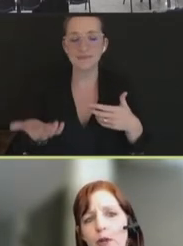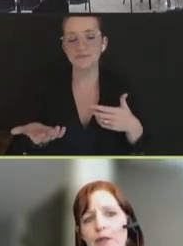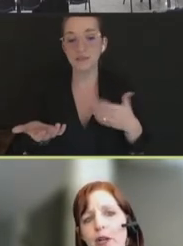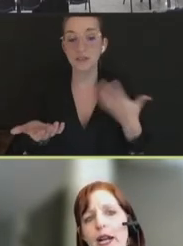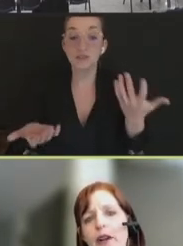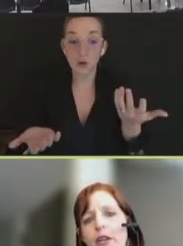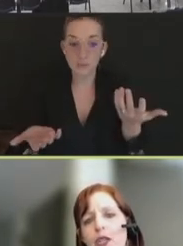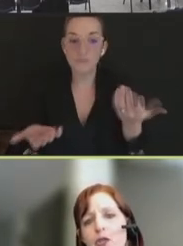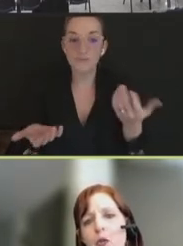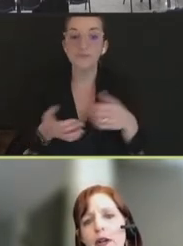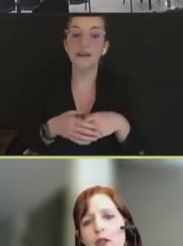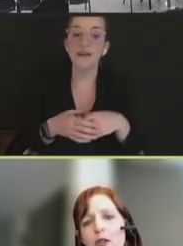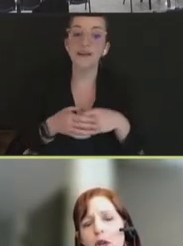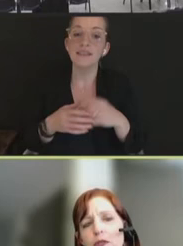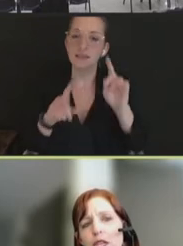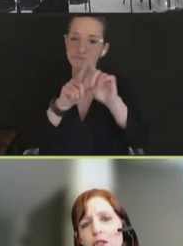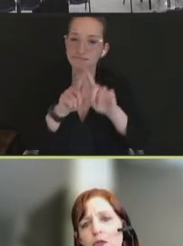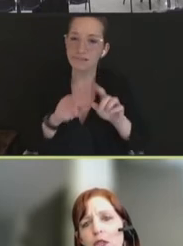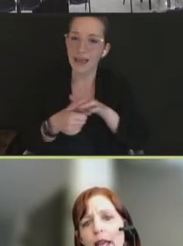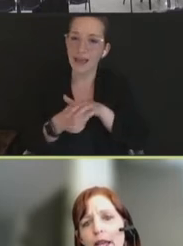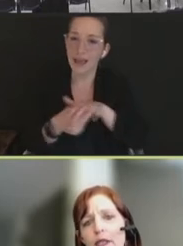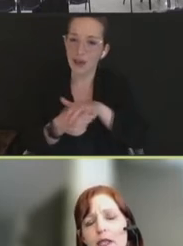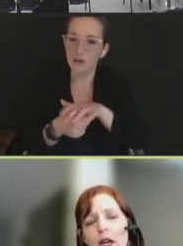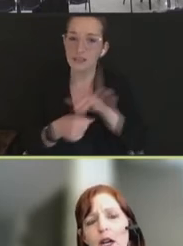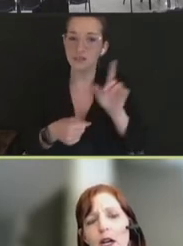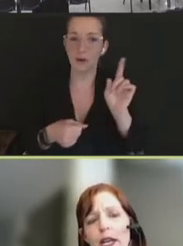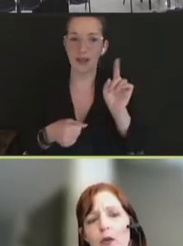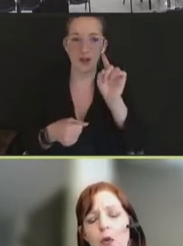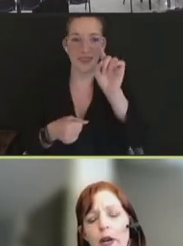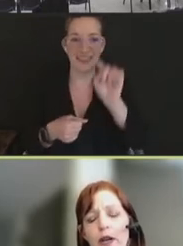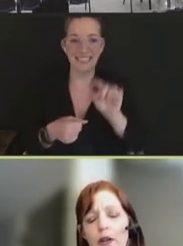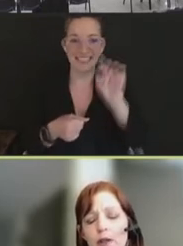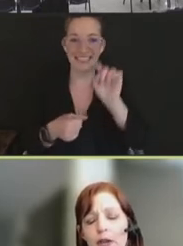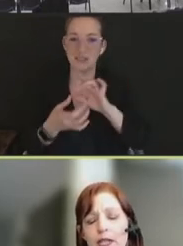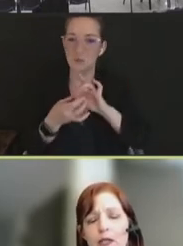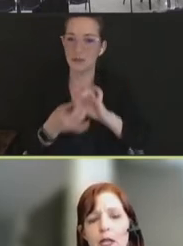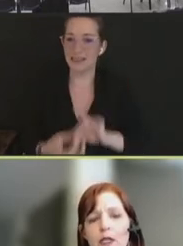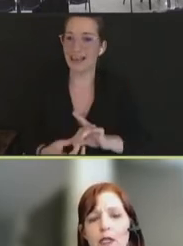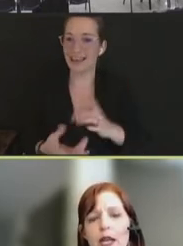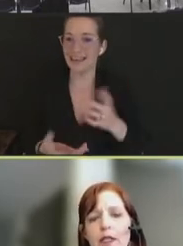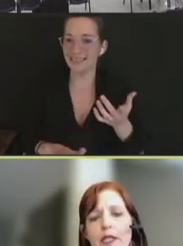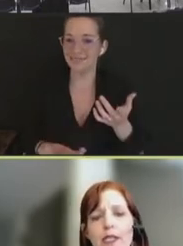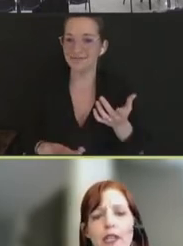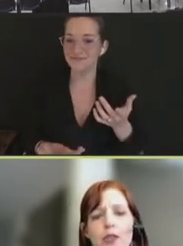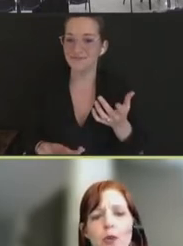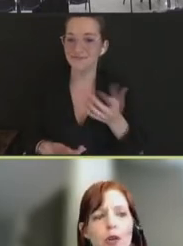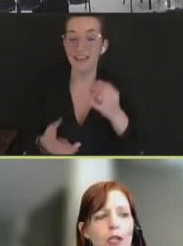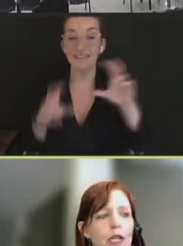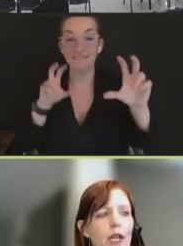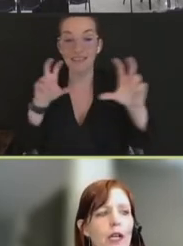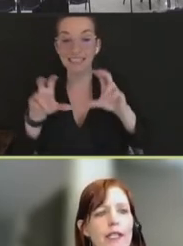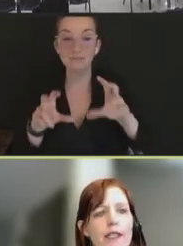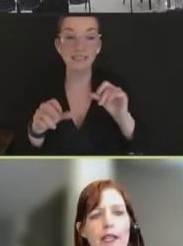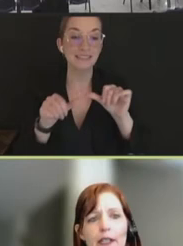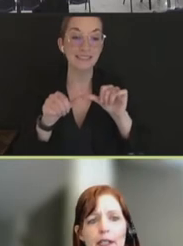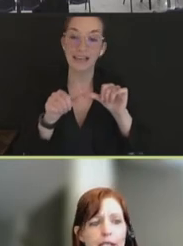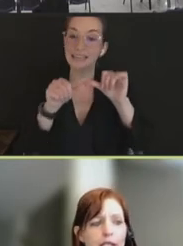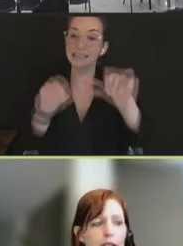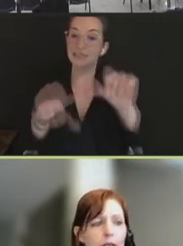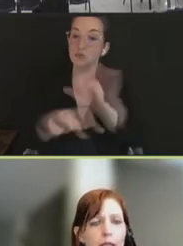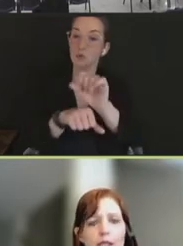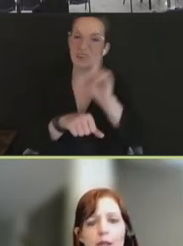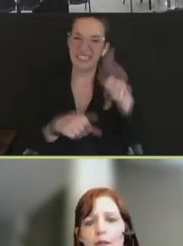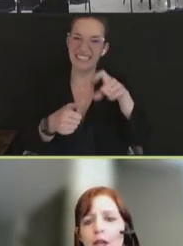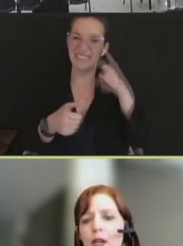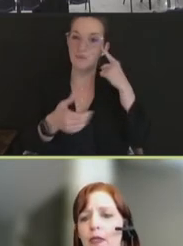number of different areas where these relate and where investments and continued work is needed. Next